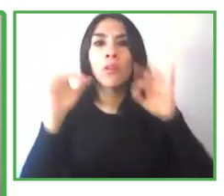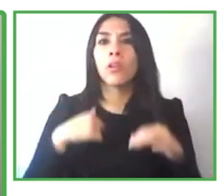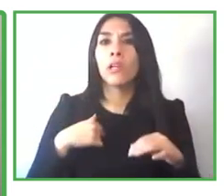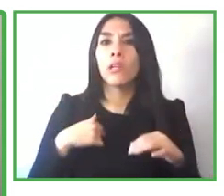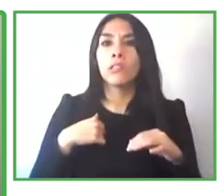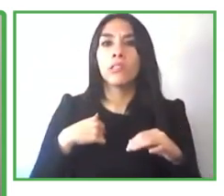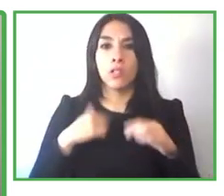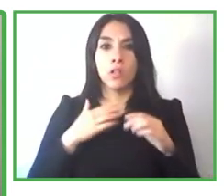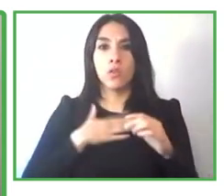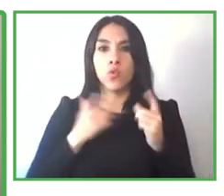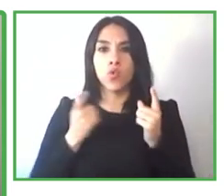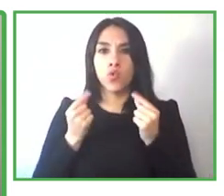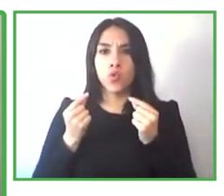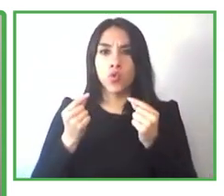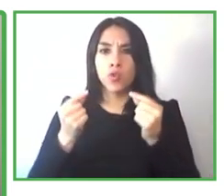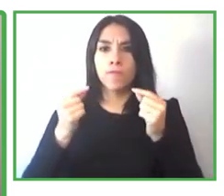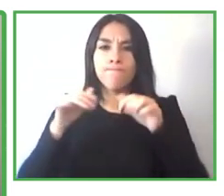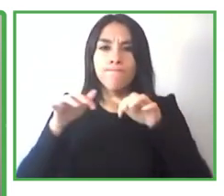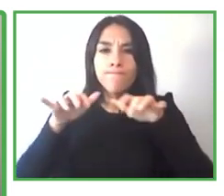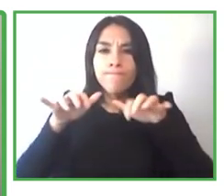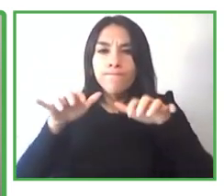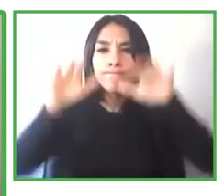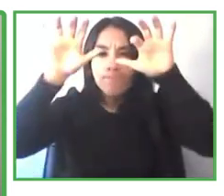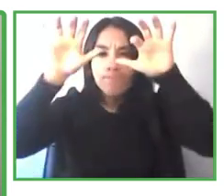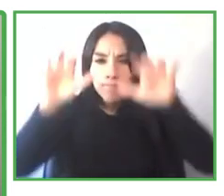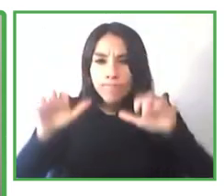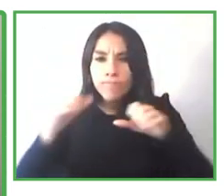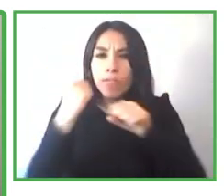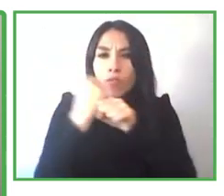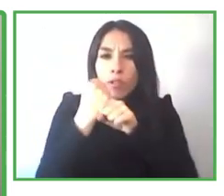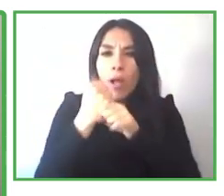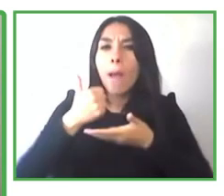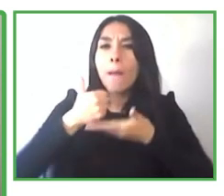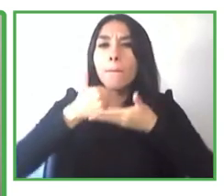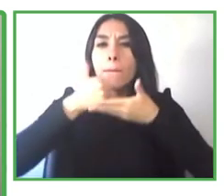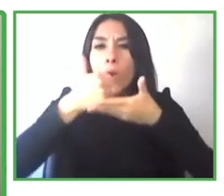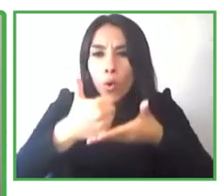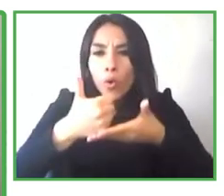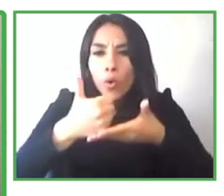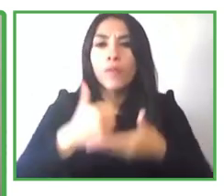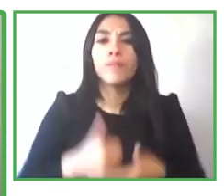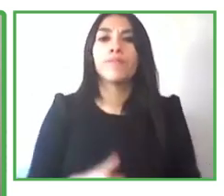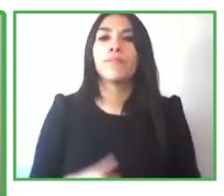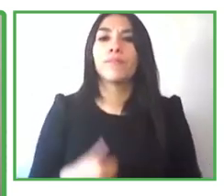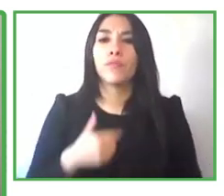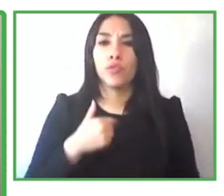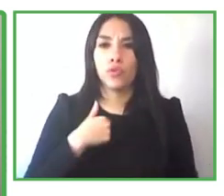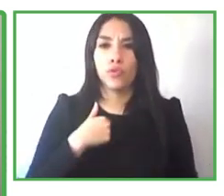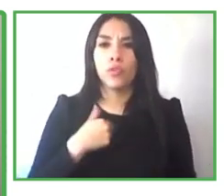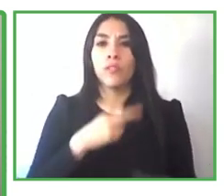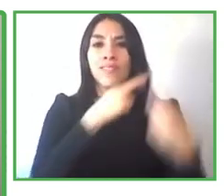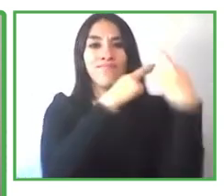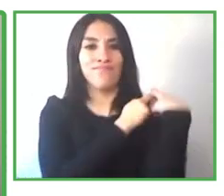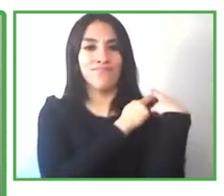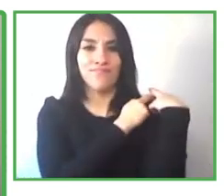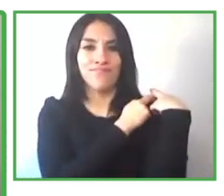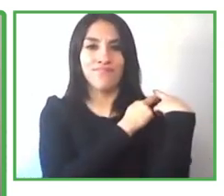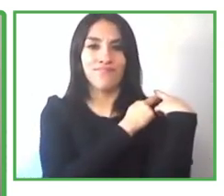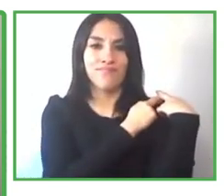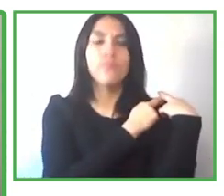of the client list so i'm in charge of all of the like levers and joiners i have to add them to the list